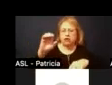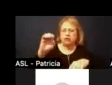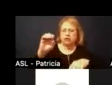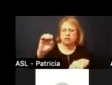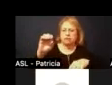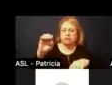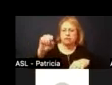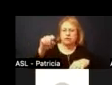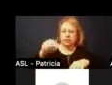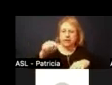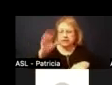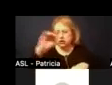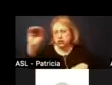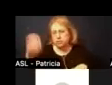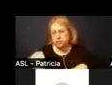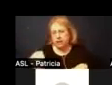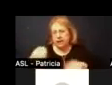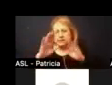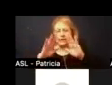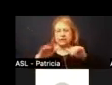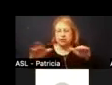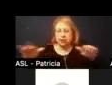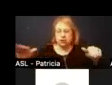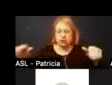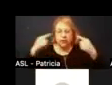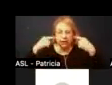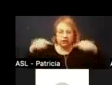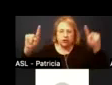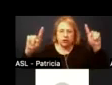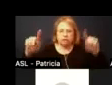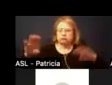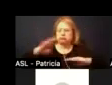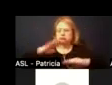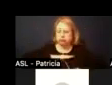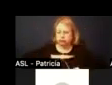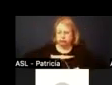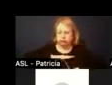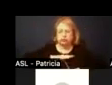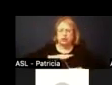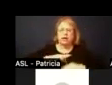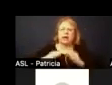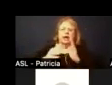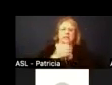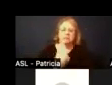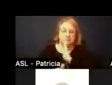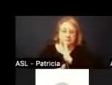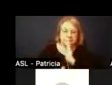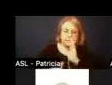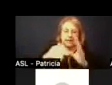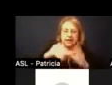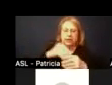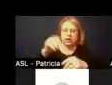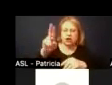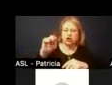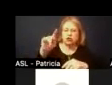achieved what we would describe as full understanding or meeting proficiency on the uh on the unit assessments and you can